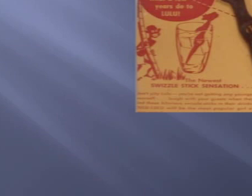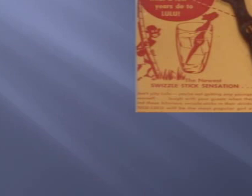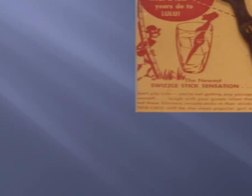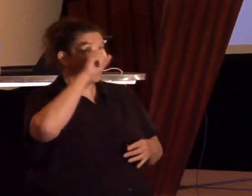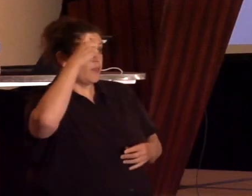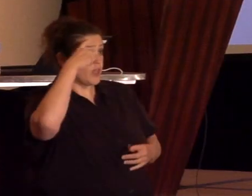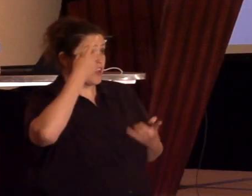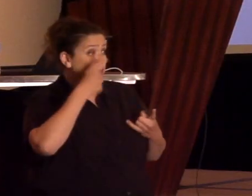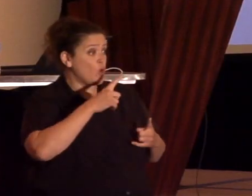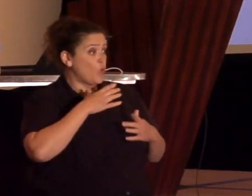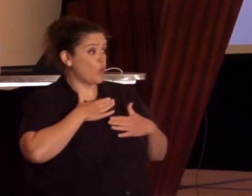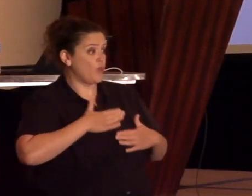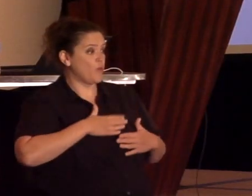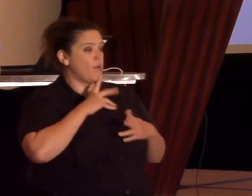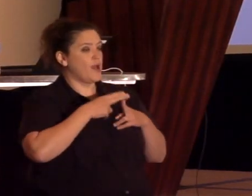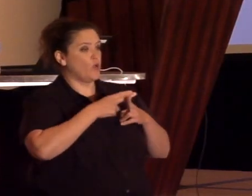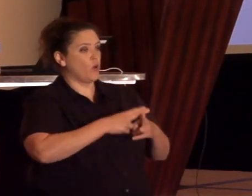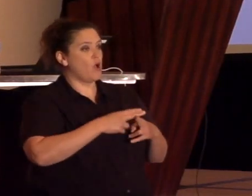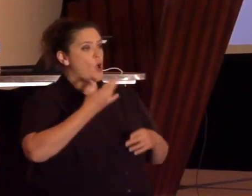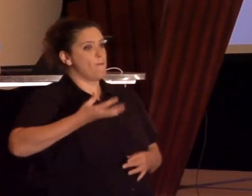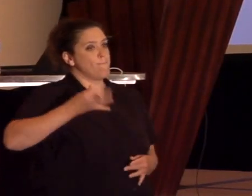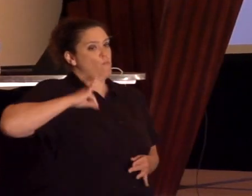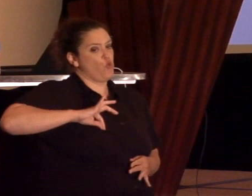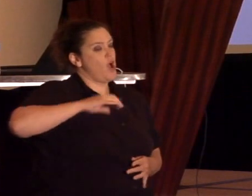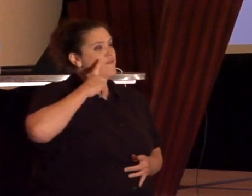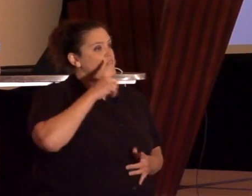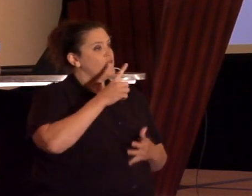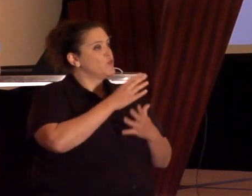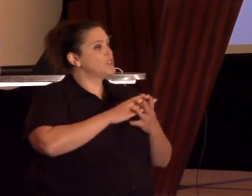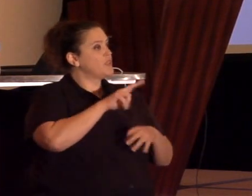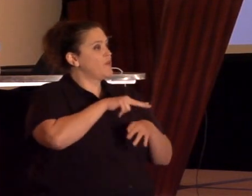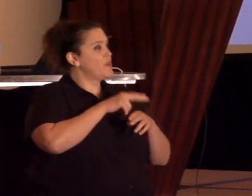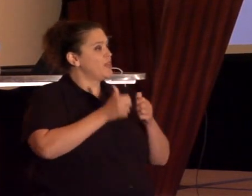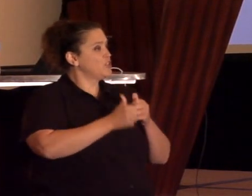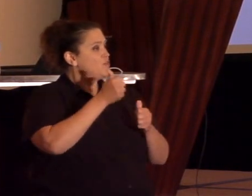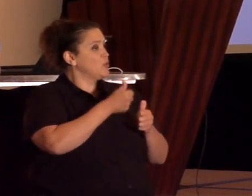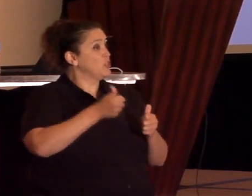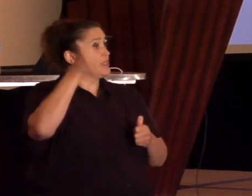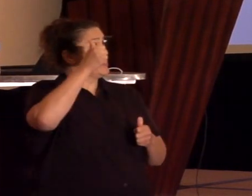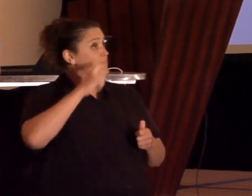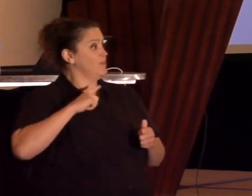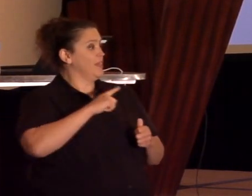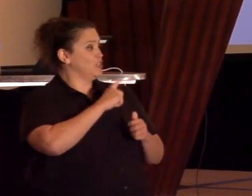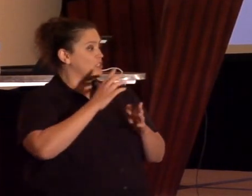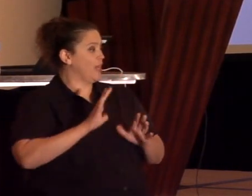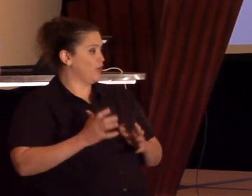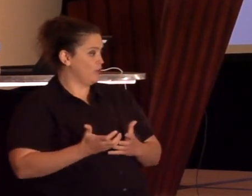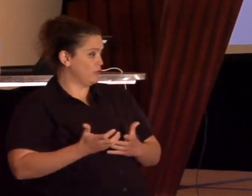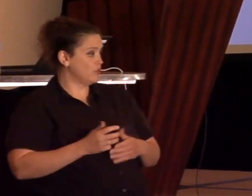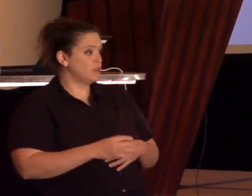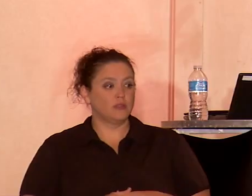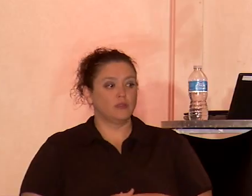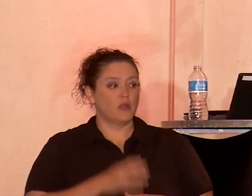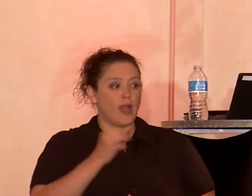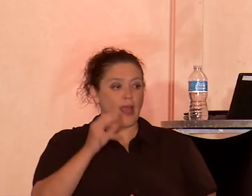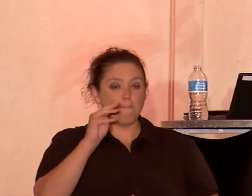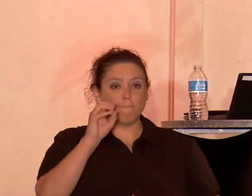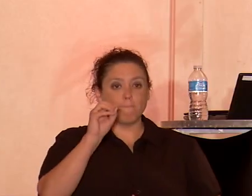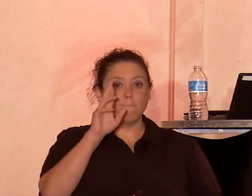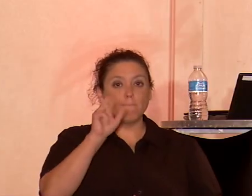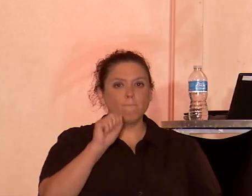bodies were deep profit for some of the nation's most esteemed legislators and moral philosophers,